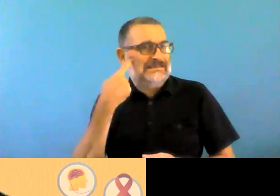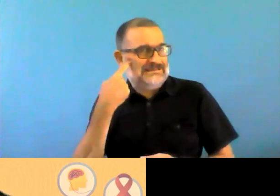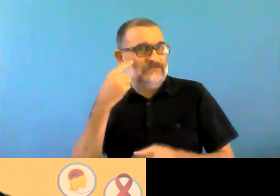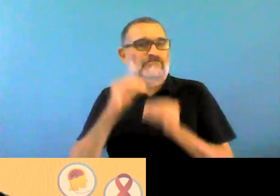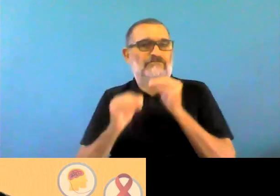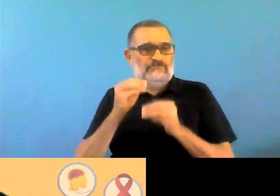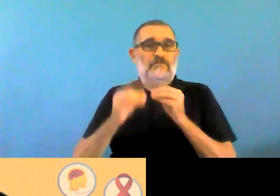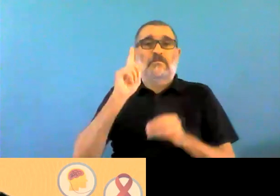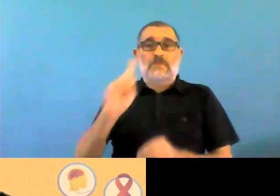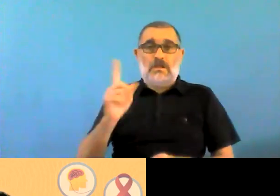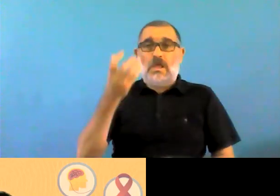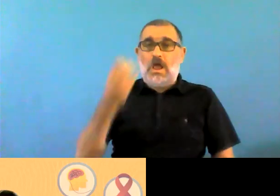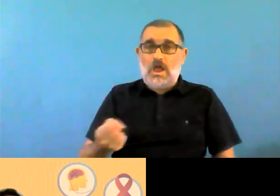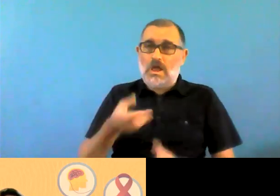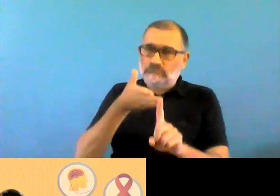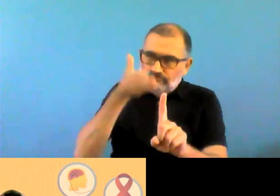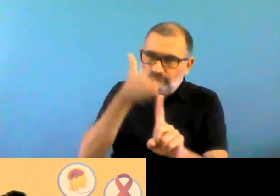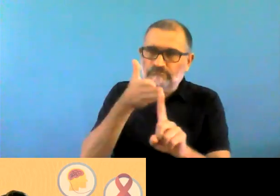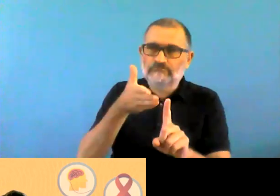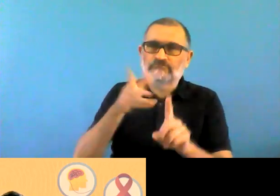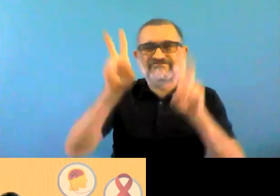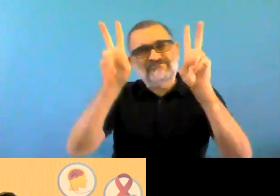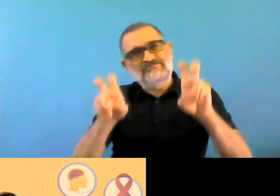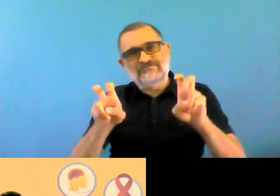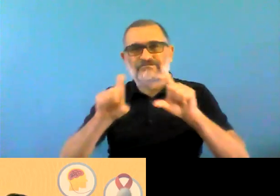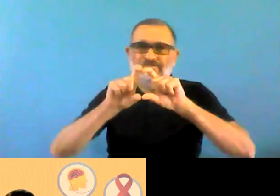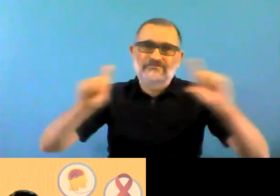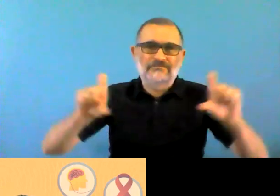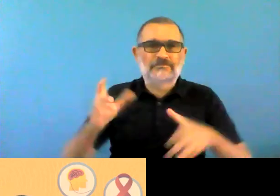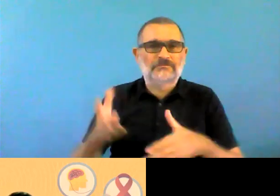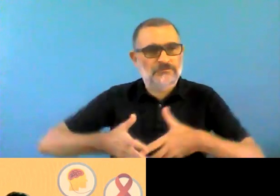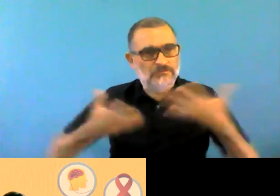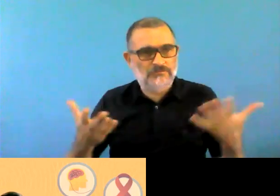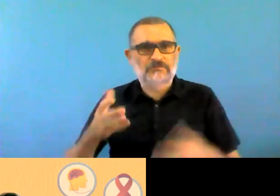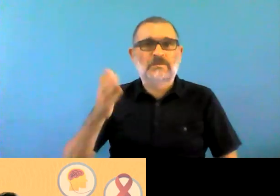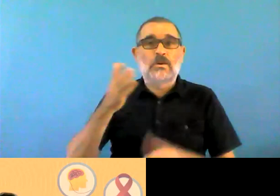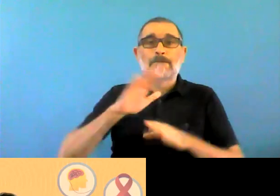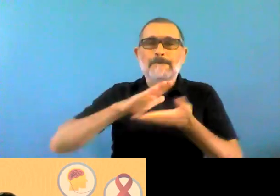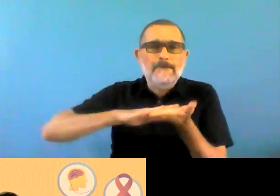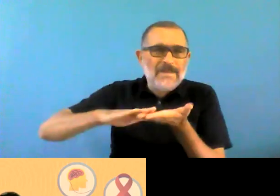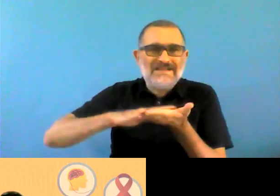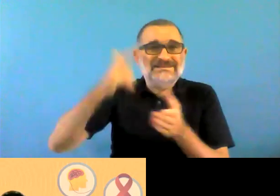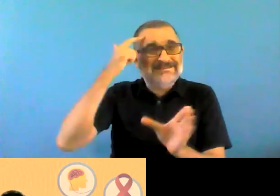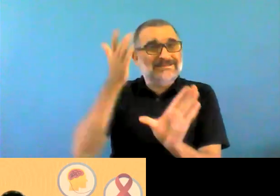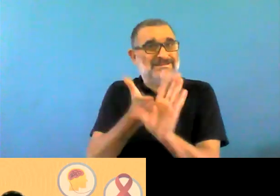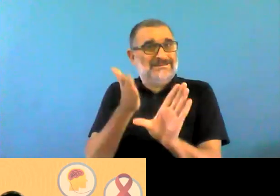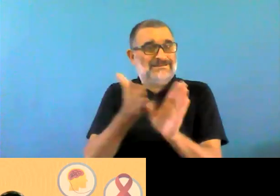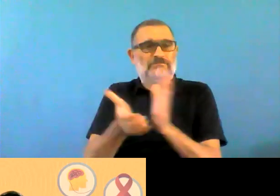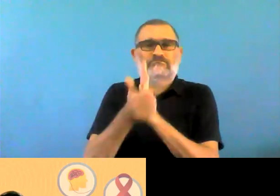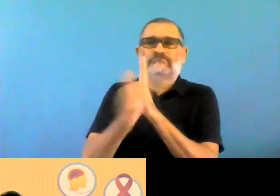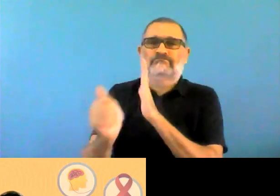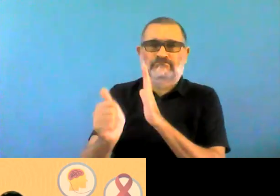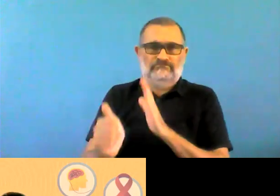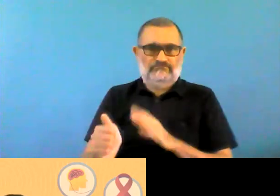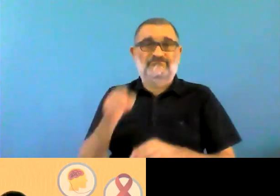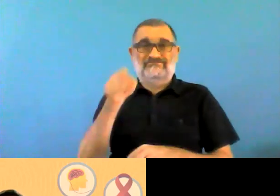Basic Psychosocial Skills. Yeah, that's the one. And there you can see something like that. Then we just came up also with